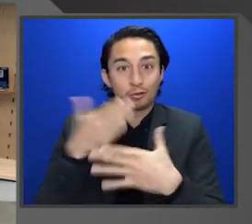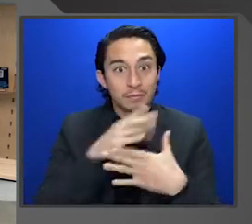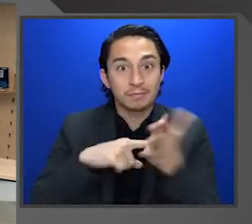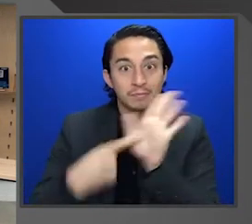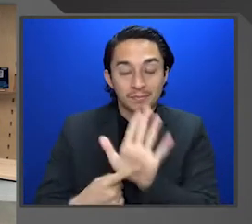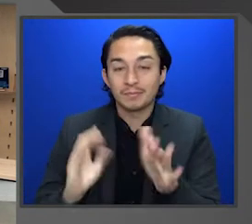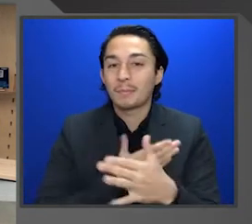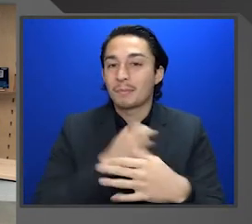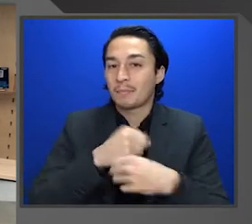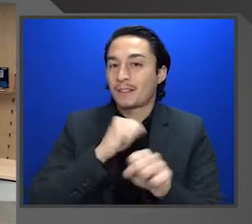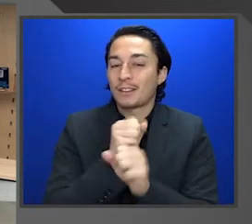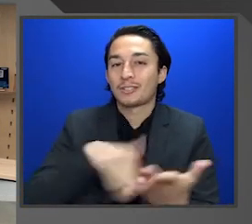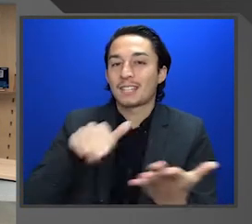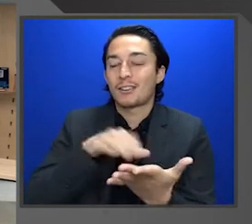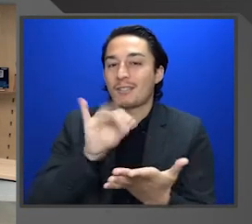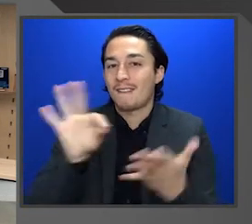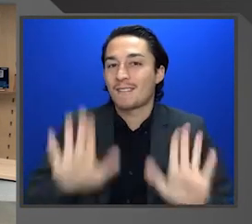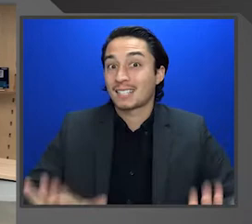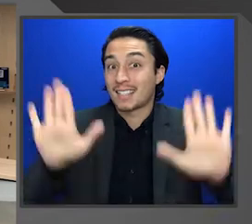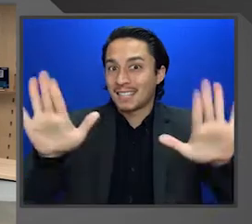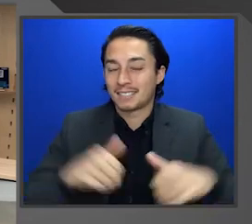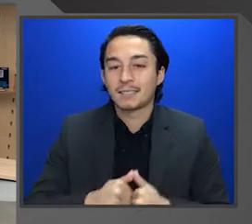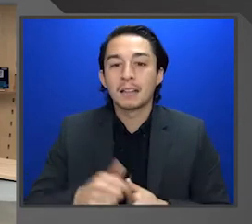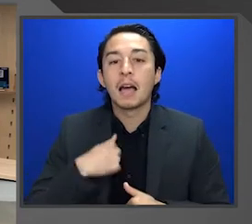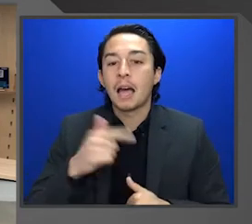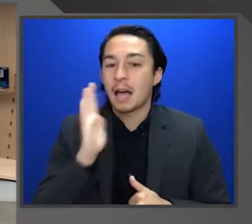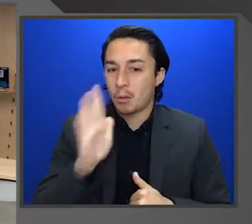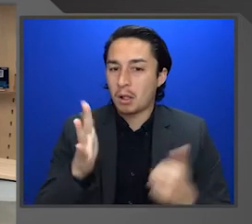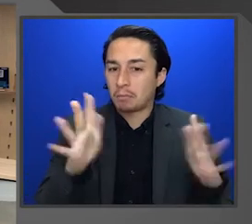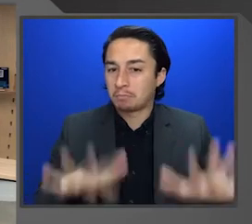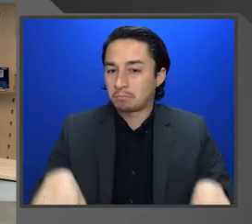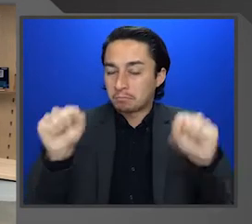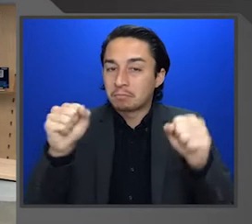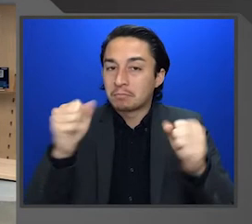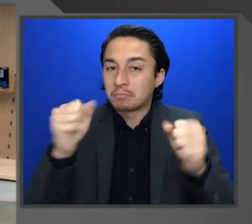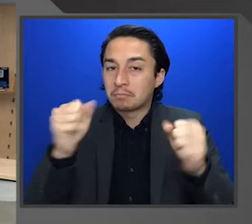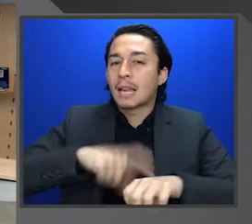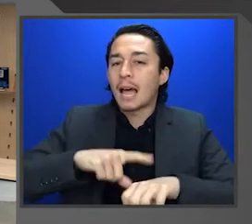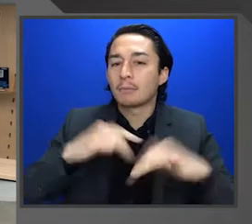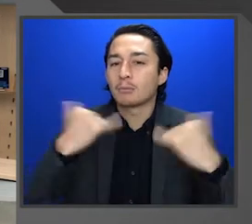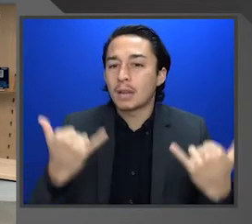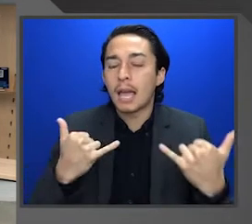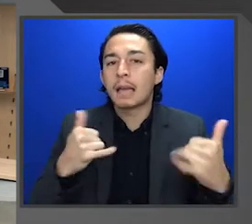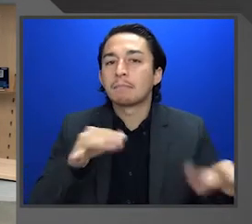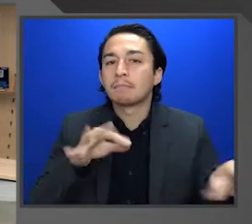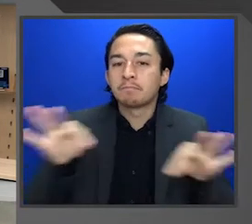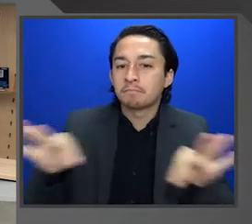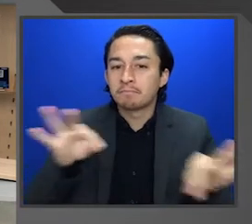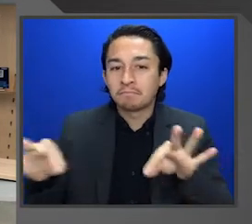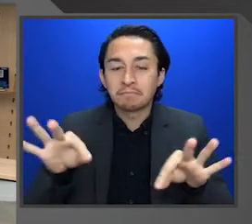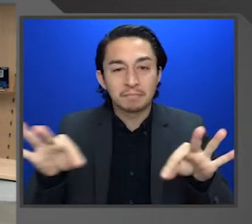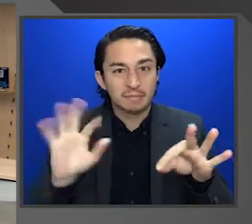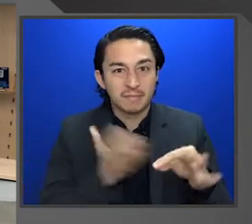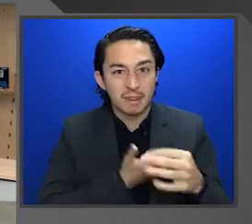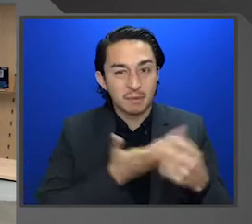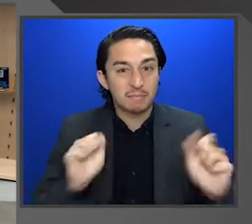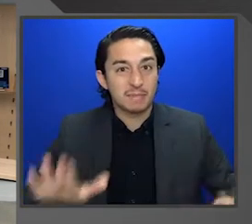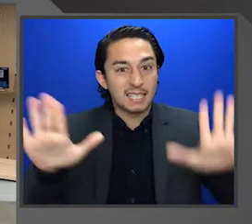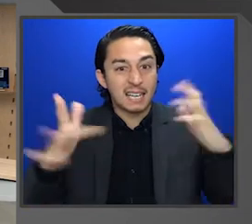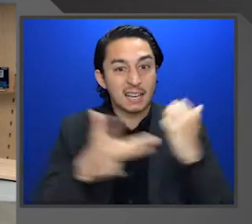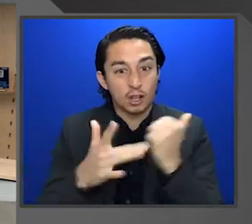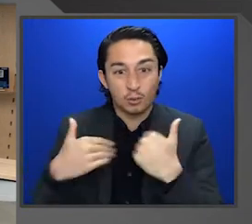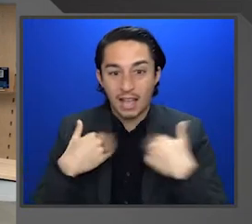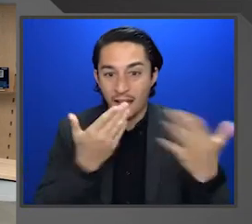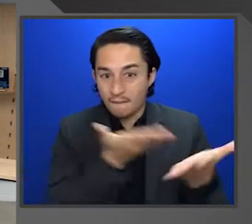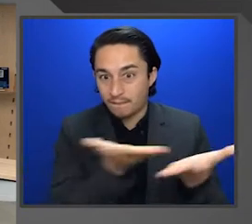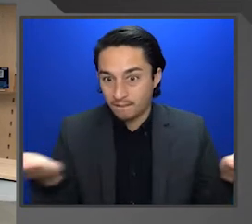with you our manufacturing center of excellence. So I'm going to take some time today to kind of walk through some of the amazing technology